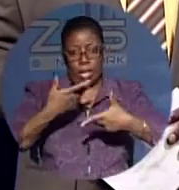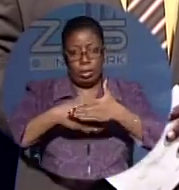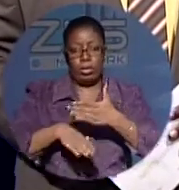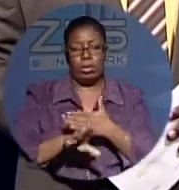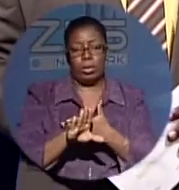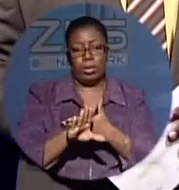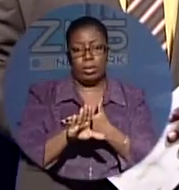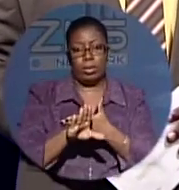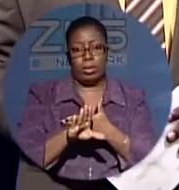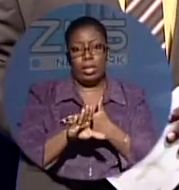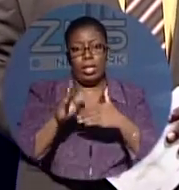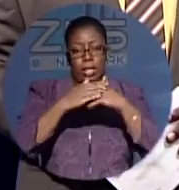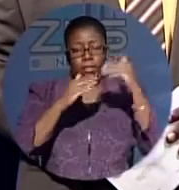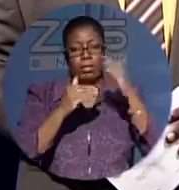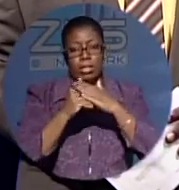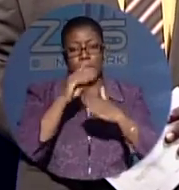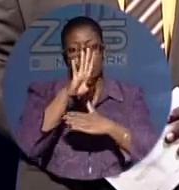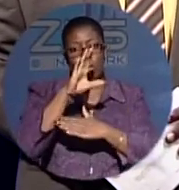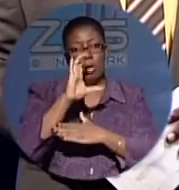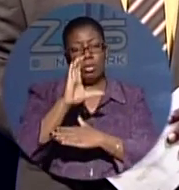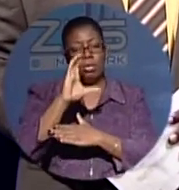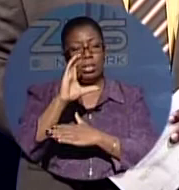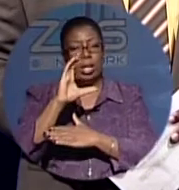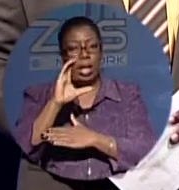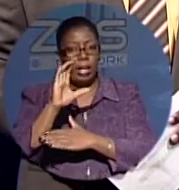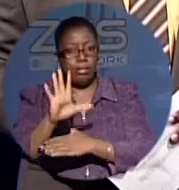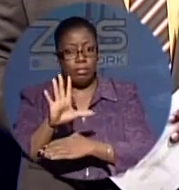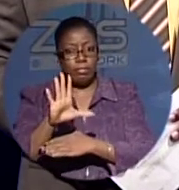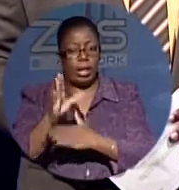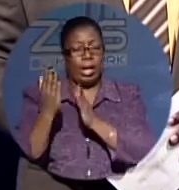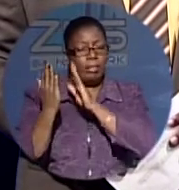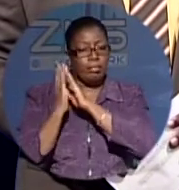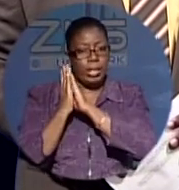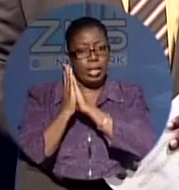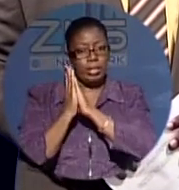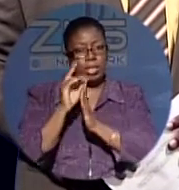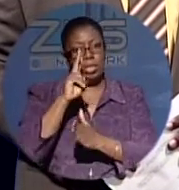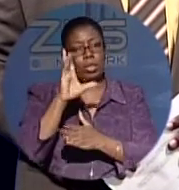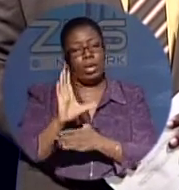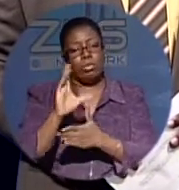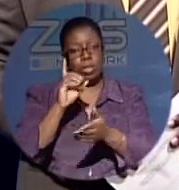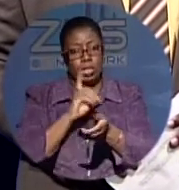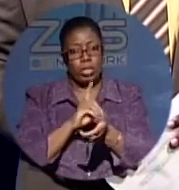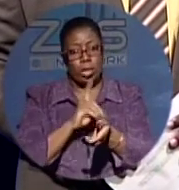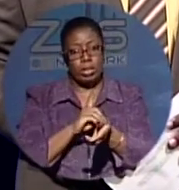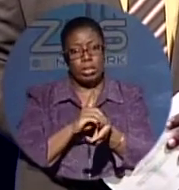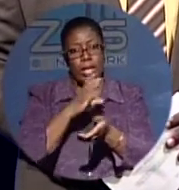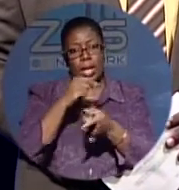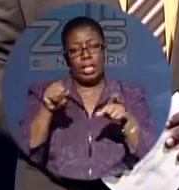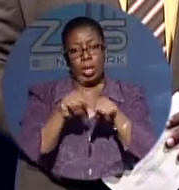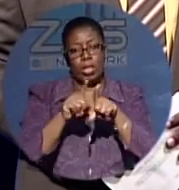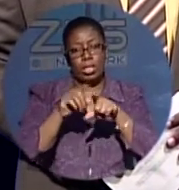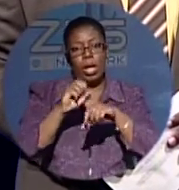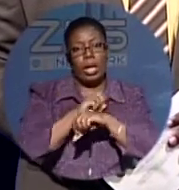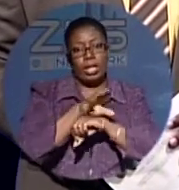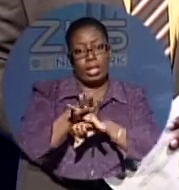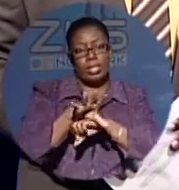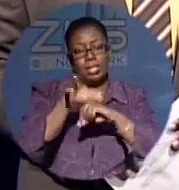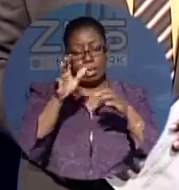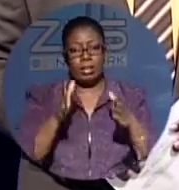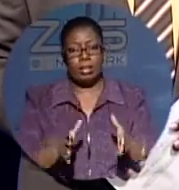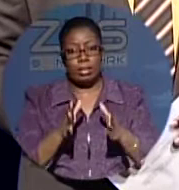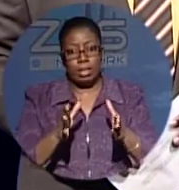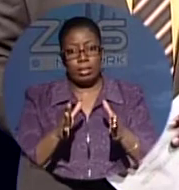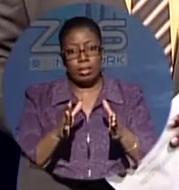Now, the facility, which houses 405 beds and over 200 doctors and 70 consultants, is about to embark on another revolutionary